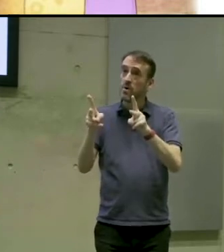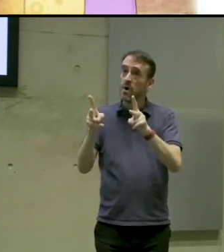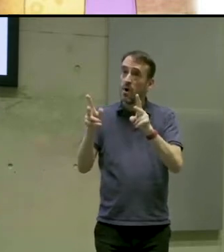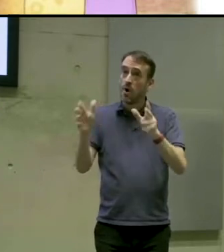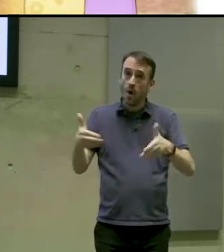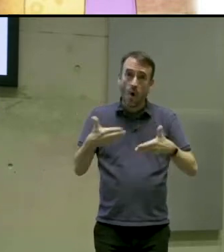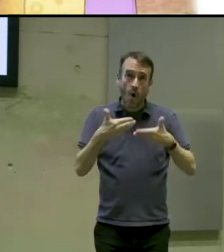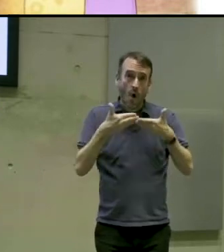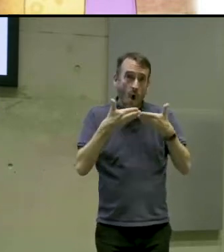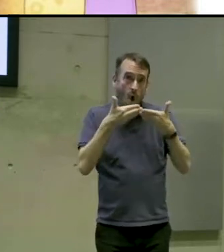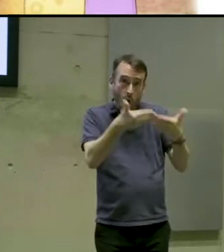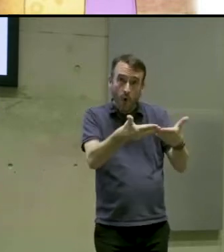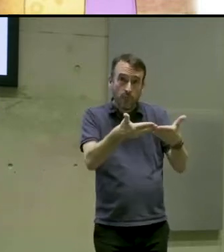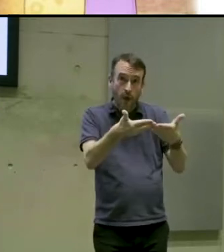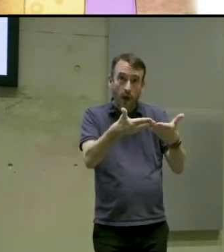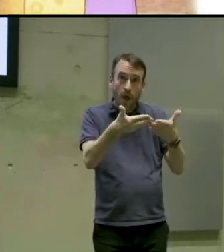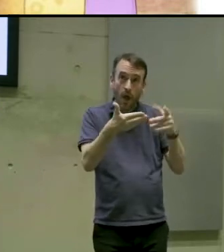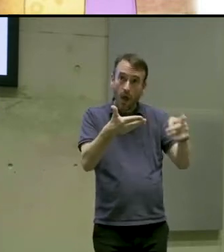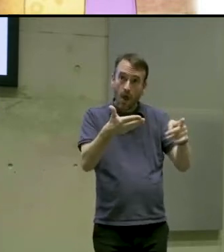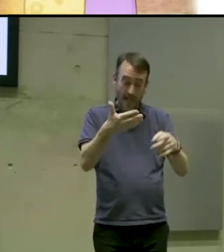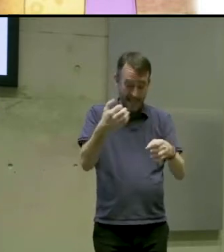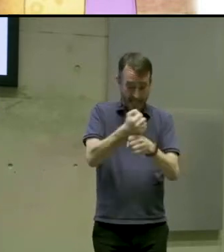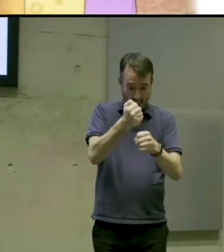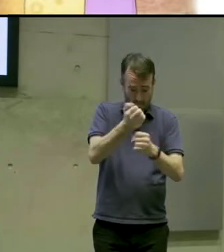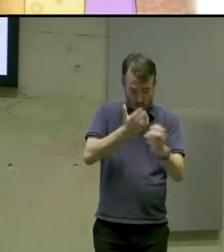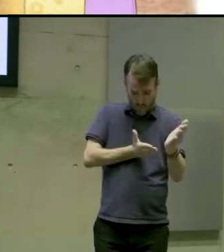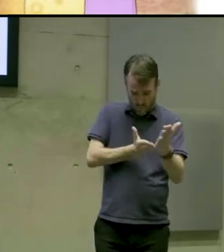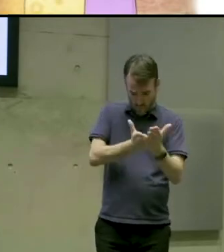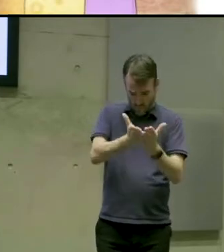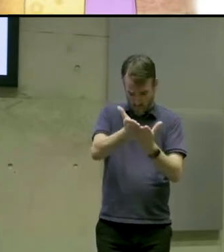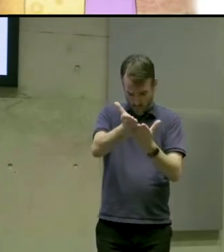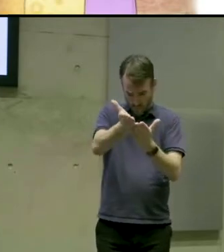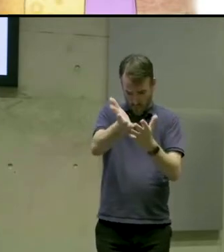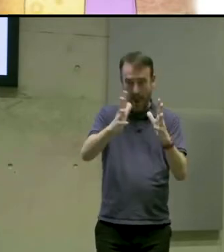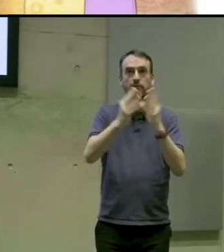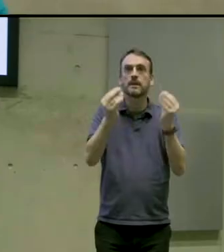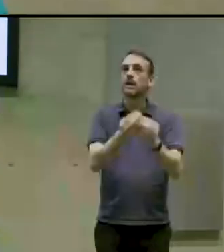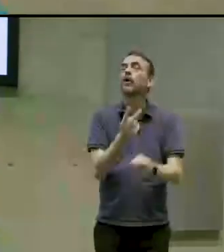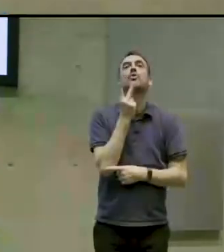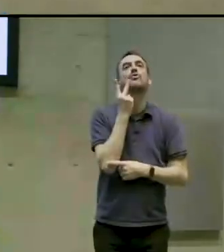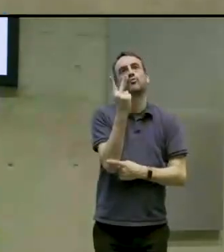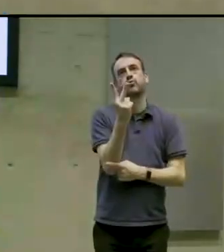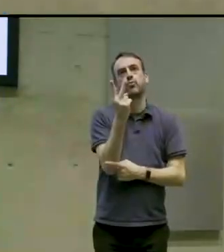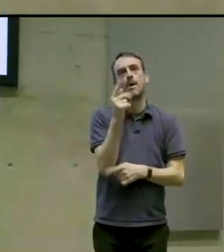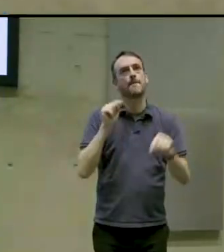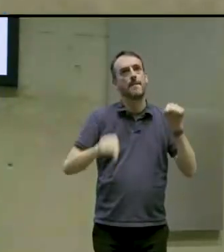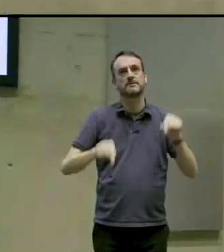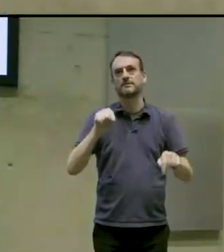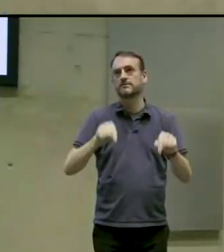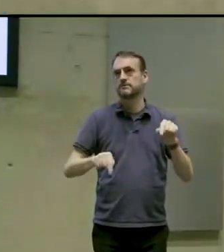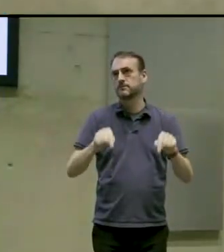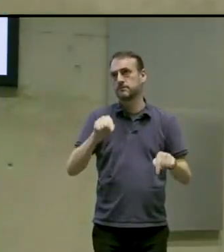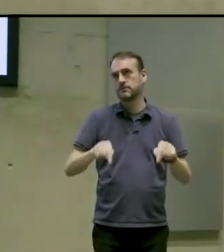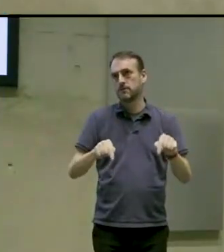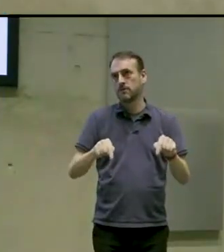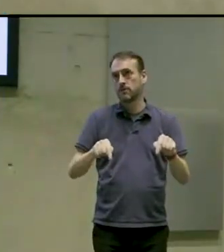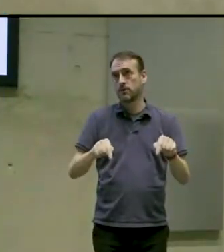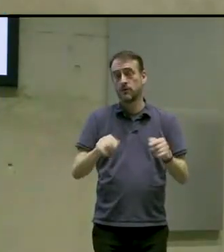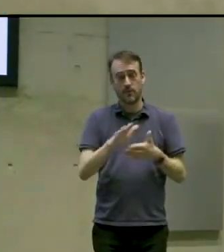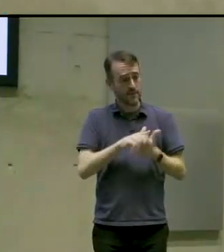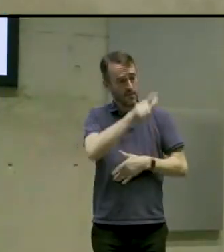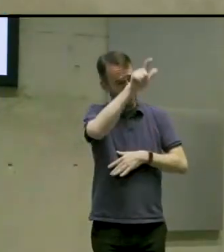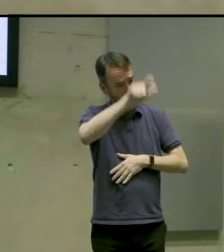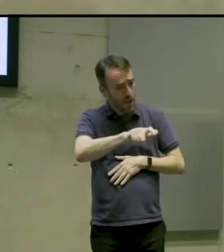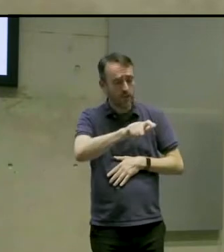game, with just two buttons, no analogue input required at all. And for our motor group, this really,